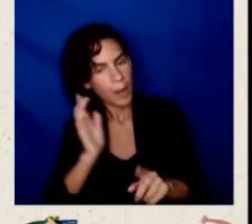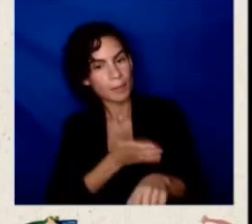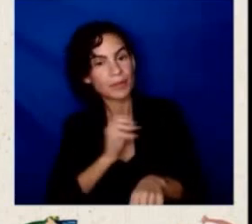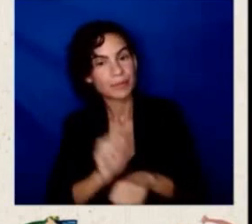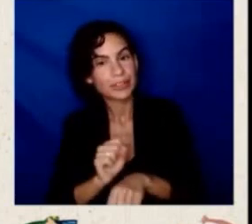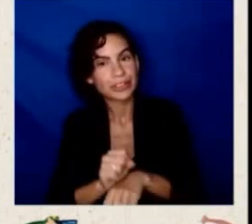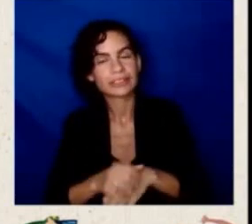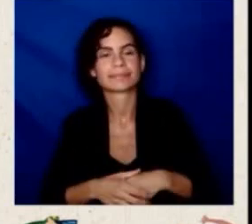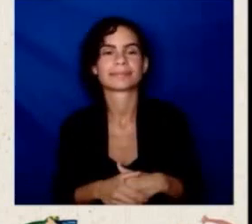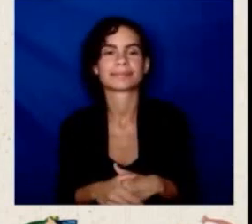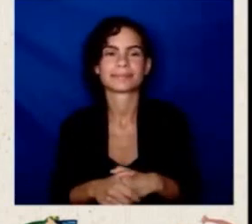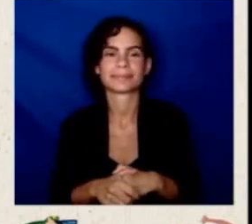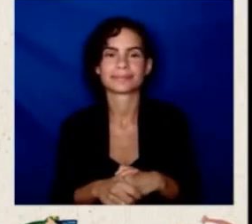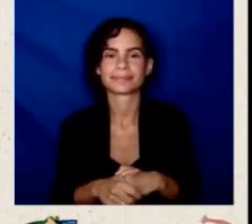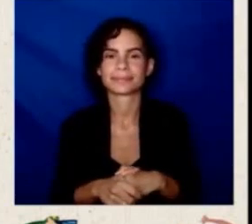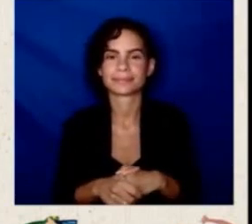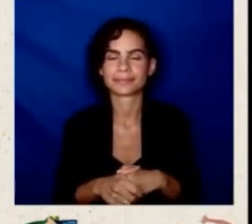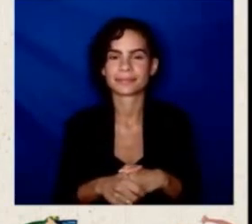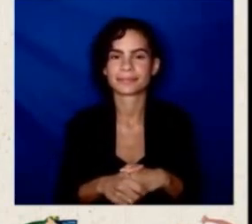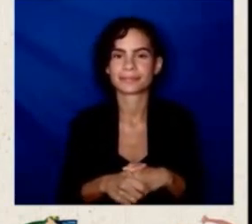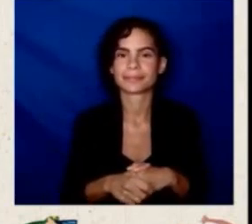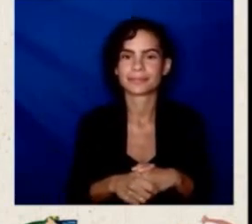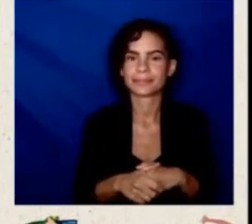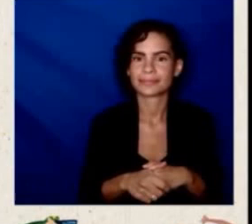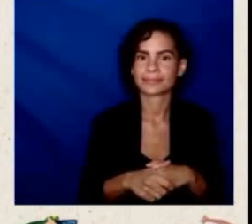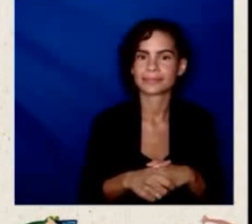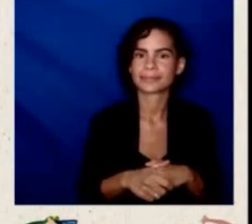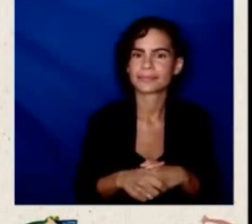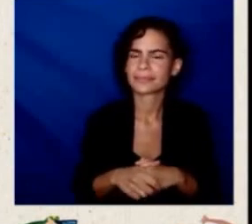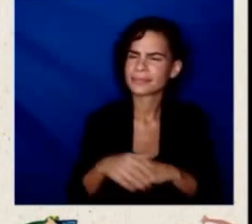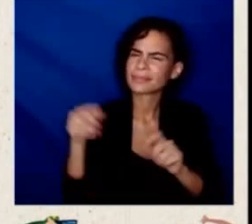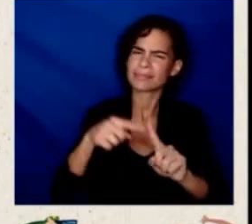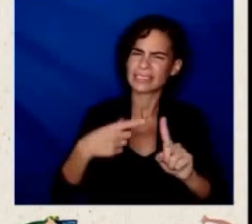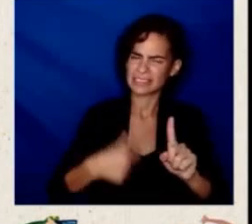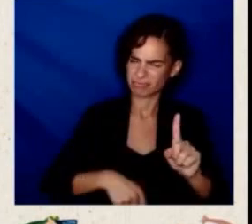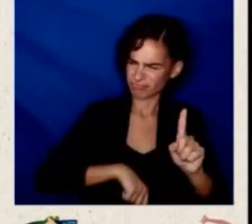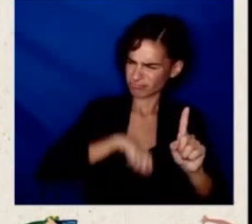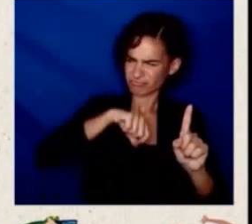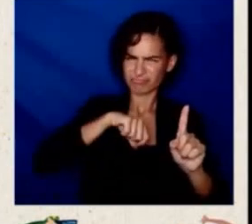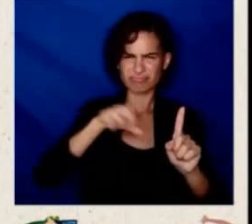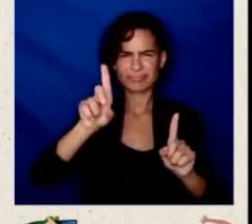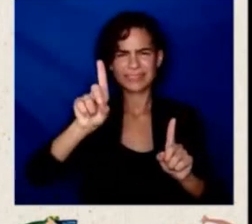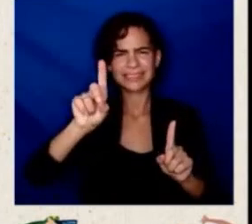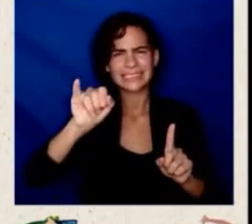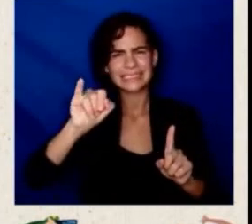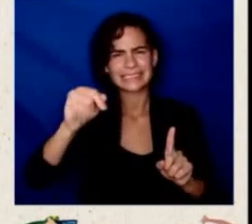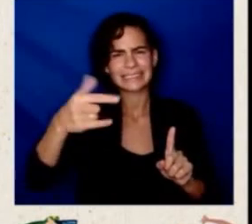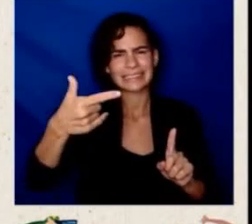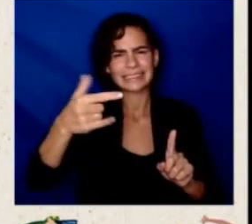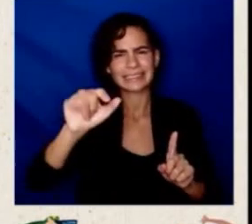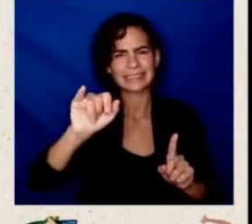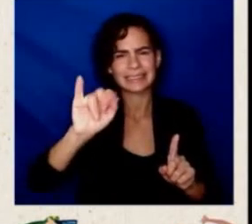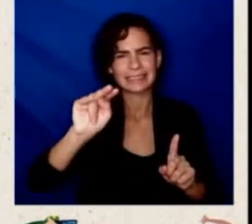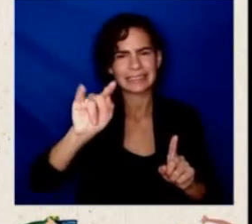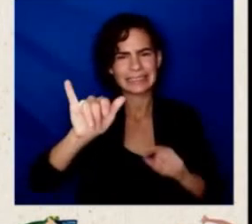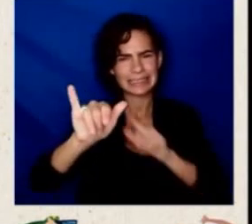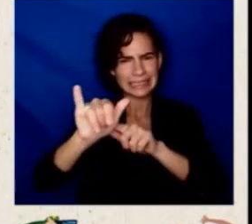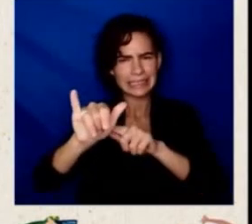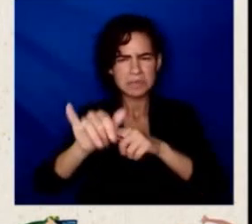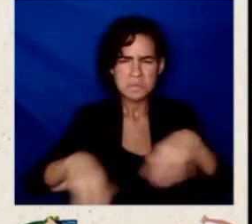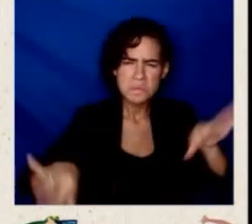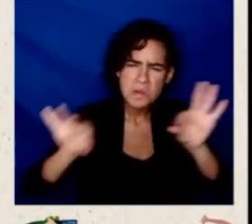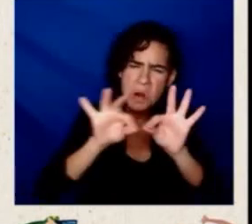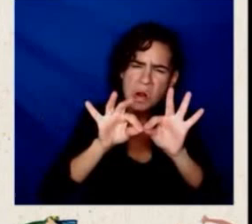of the dignity of the individual, regardless of their status, on the one hand, and also